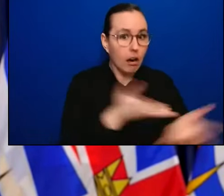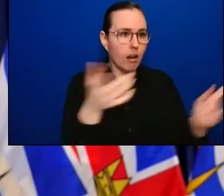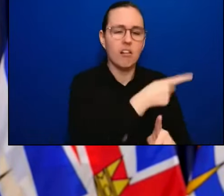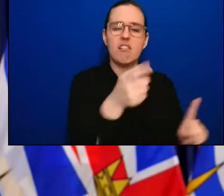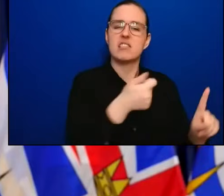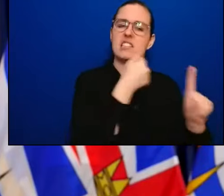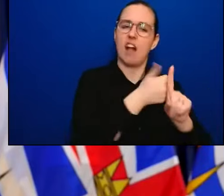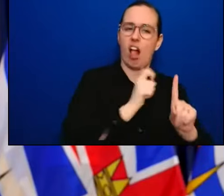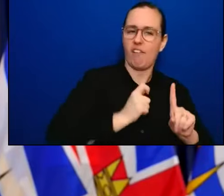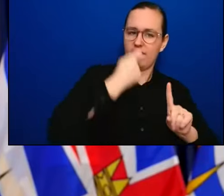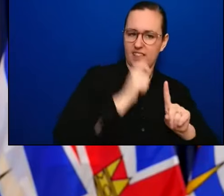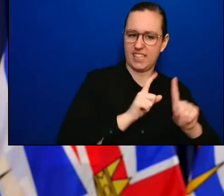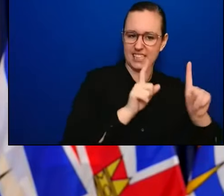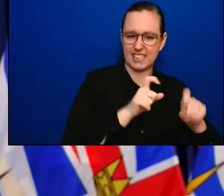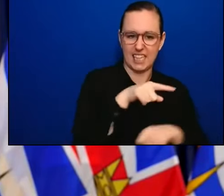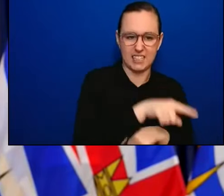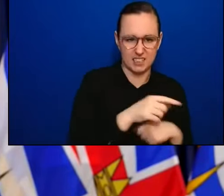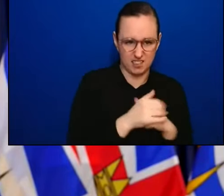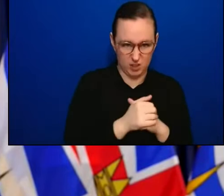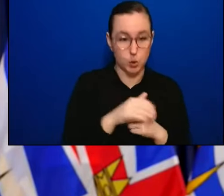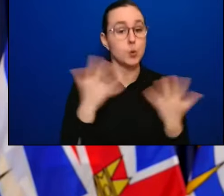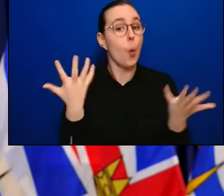tests have been distributed to